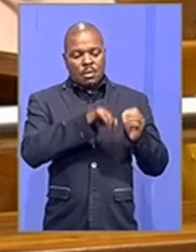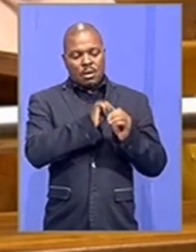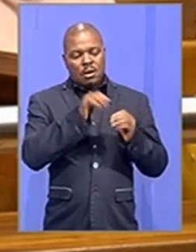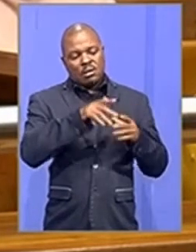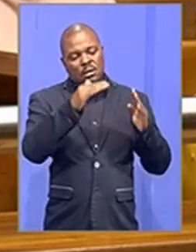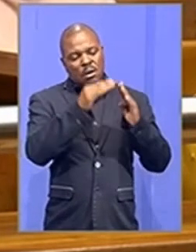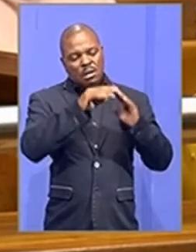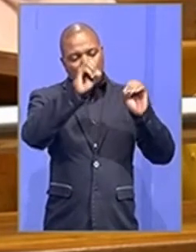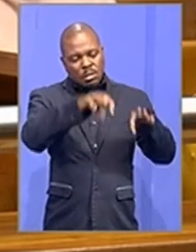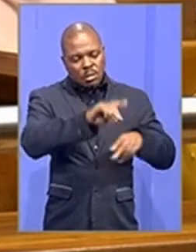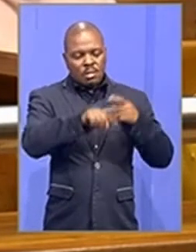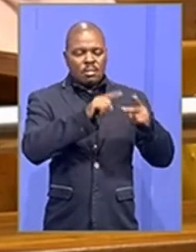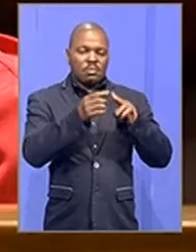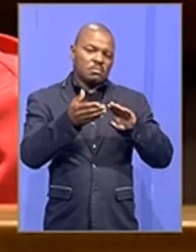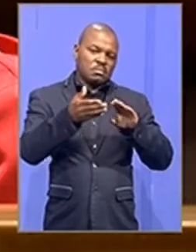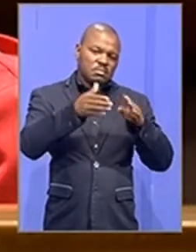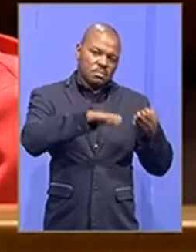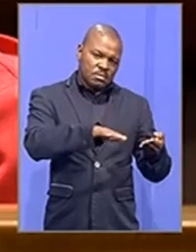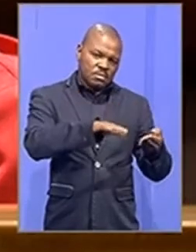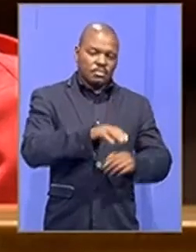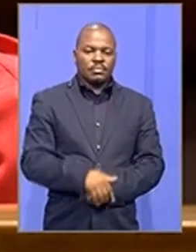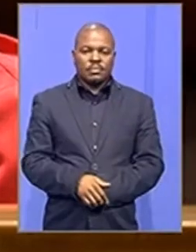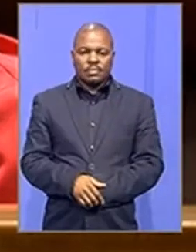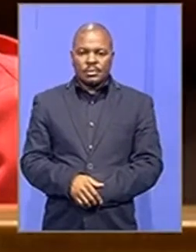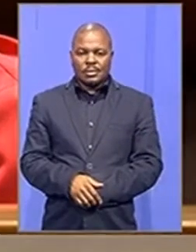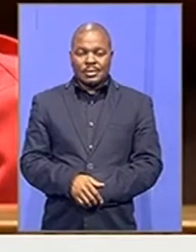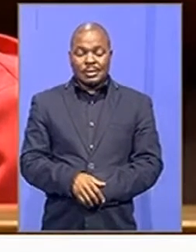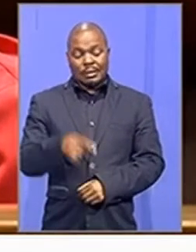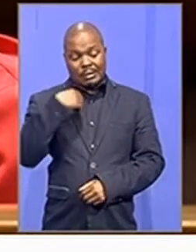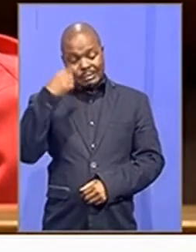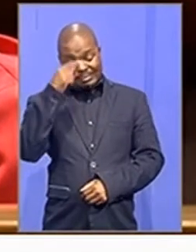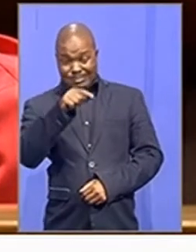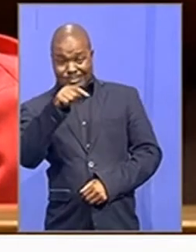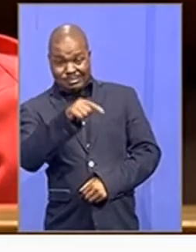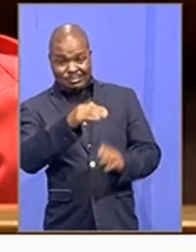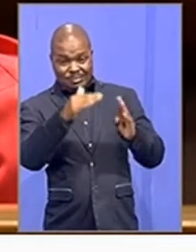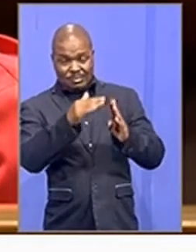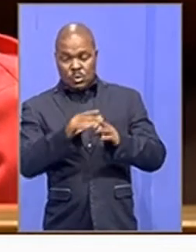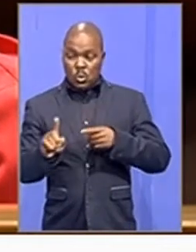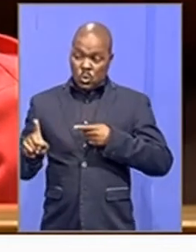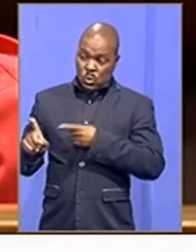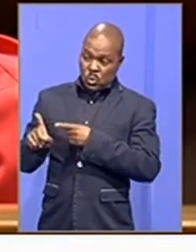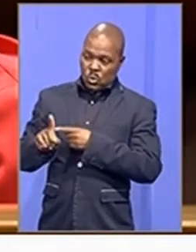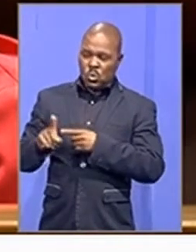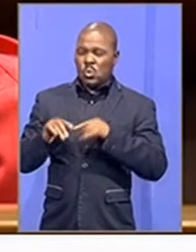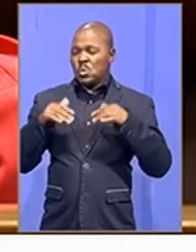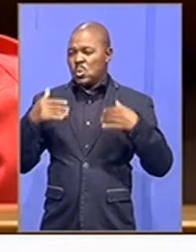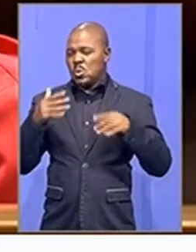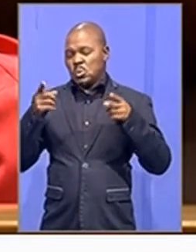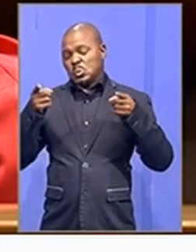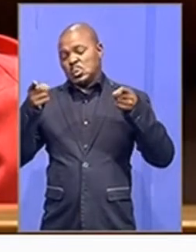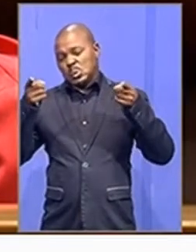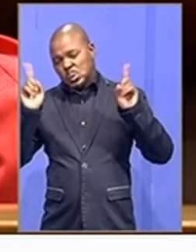It is most likely there that he inflicted the grievous wounds